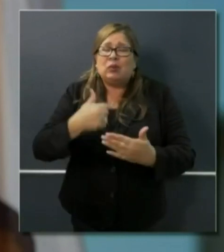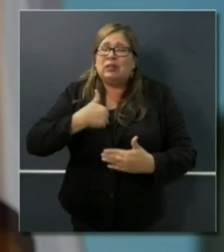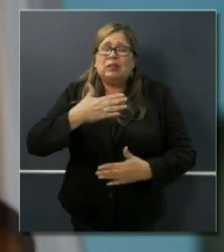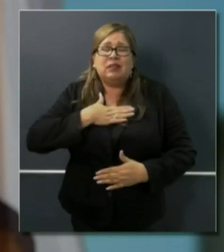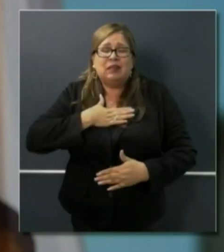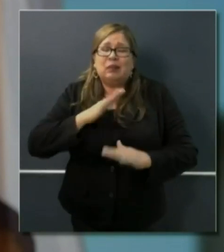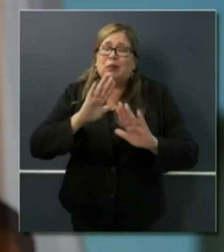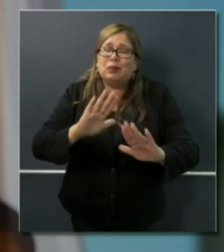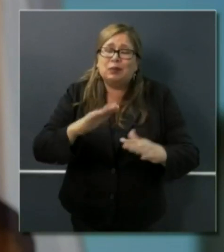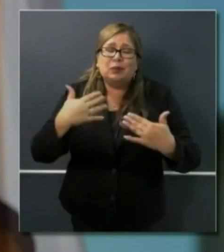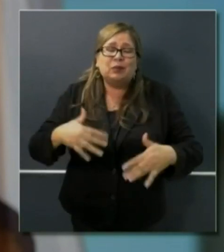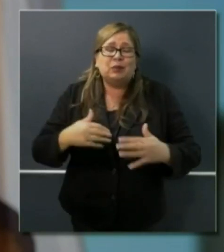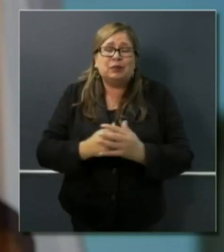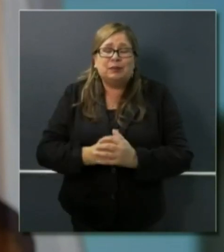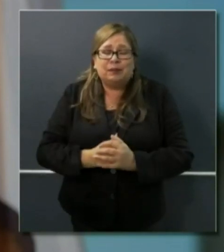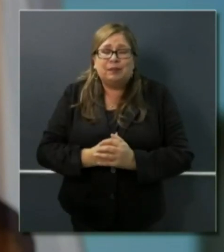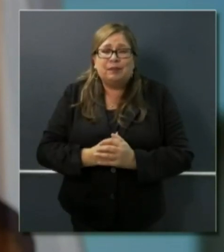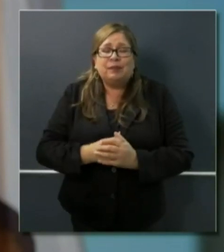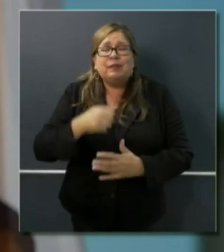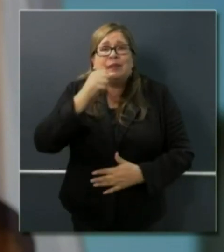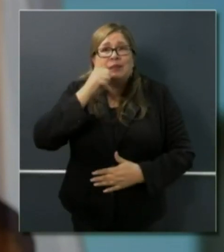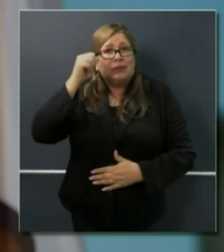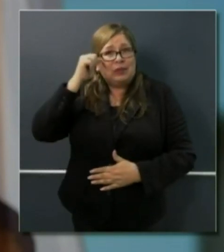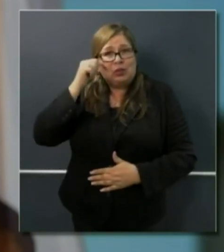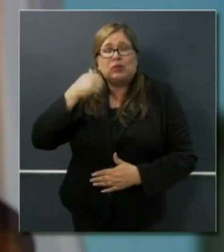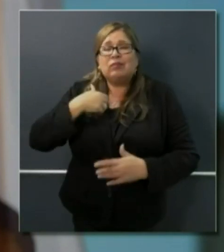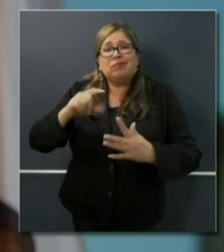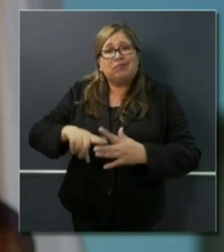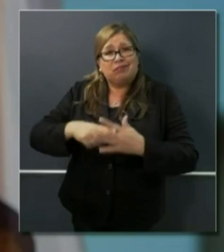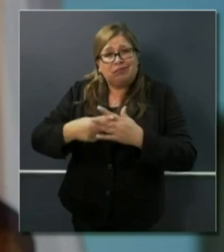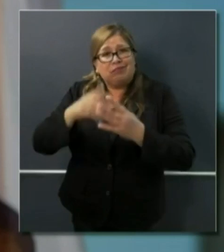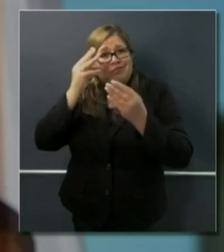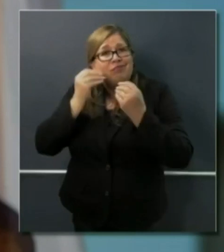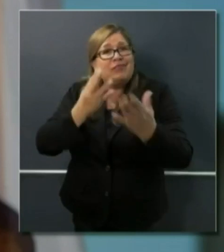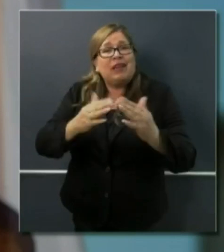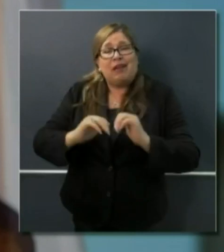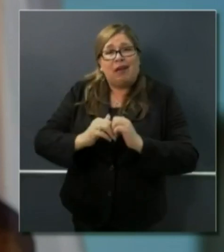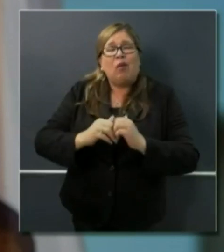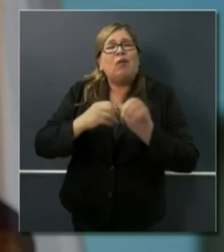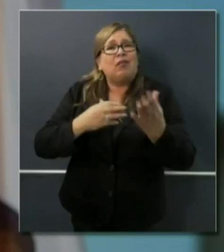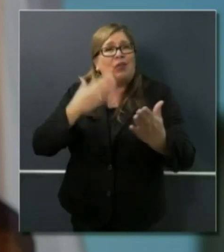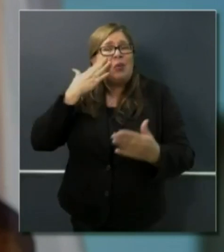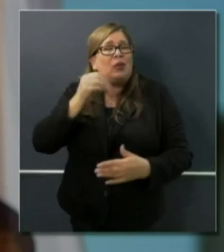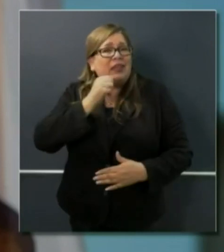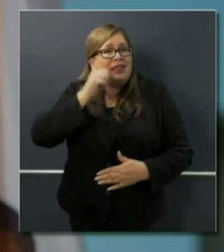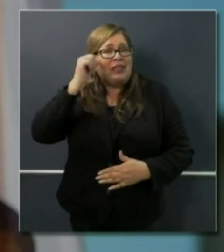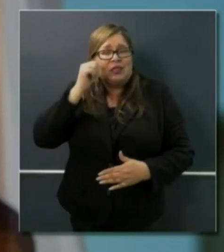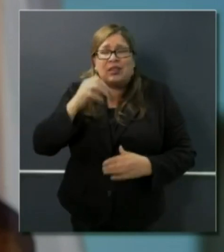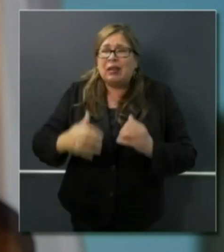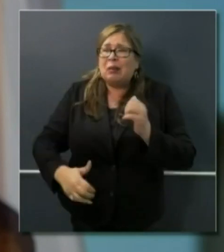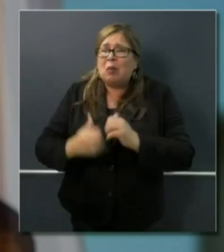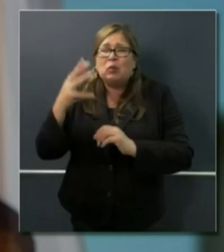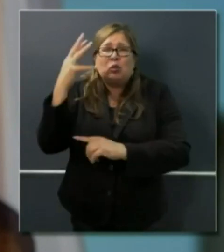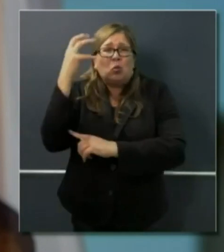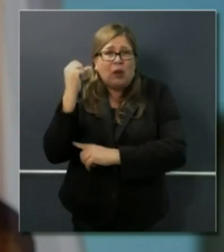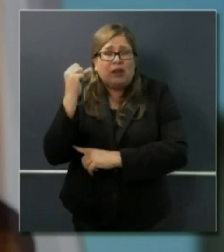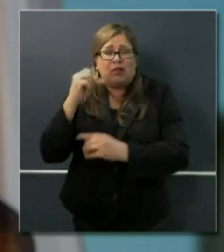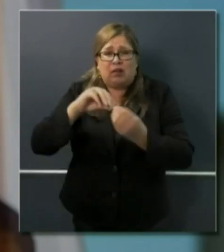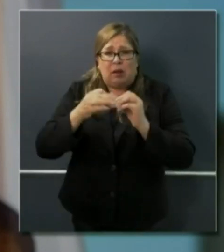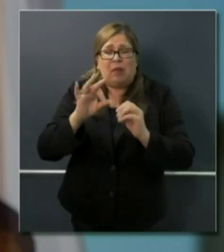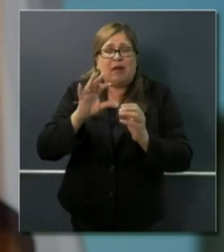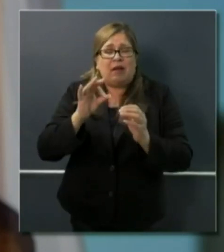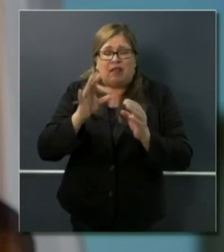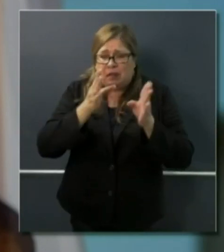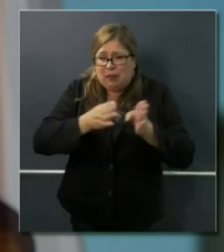yesterday's press conference by making a point that yesterday we had the highest total number of deaths since this